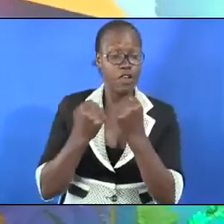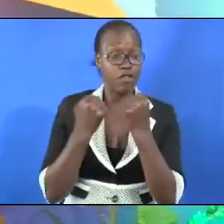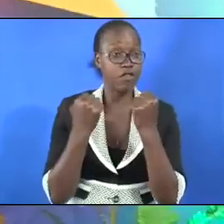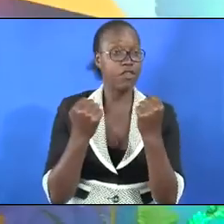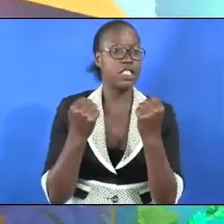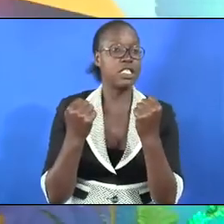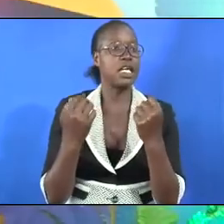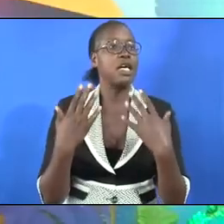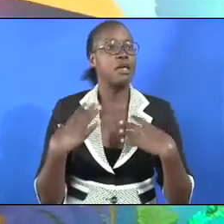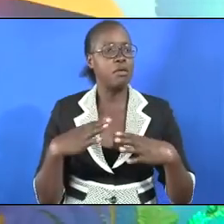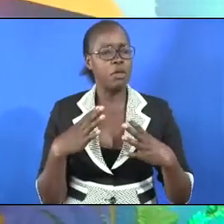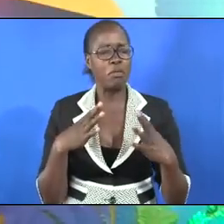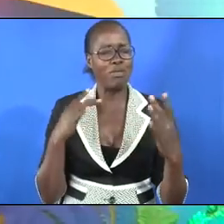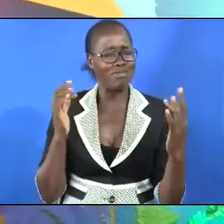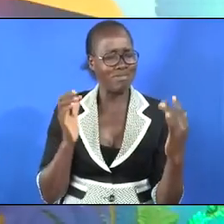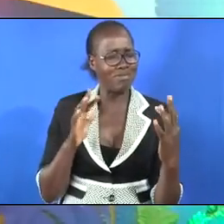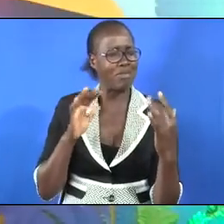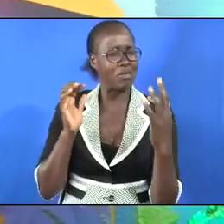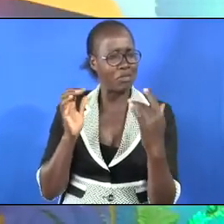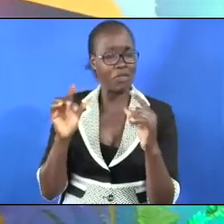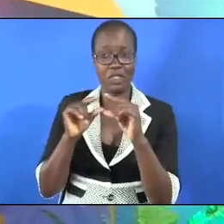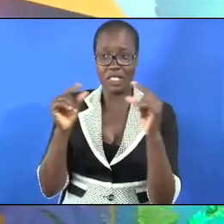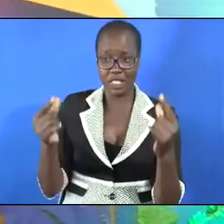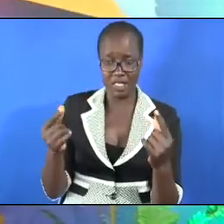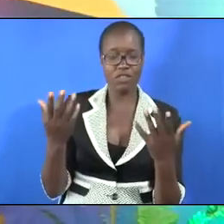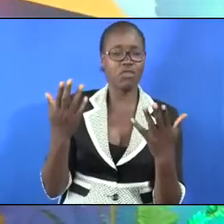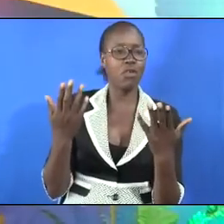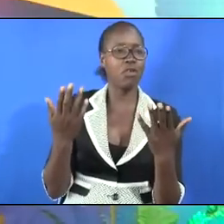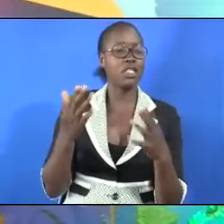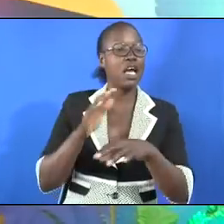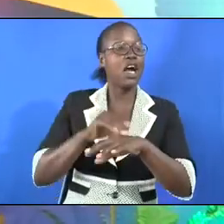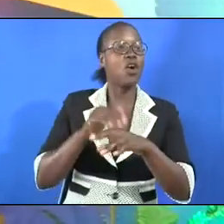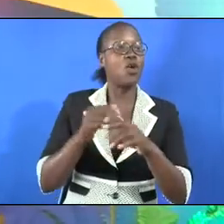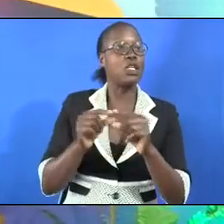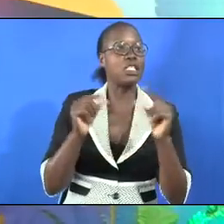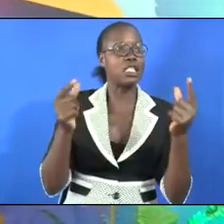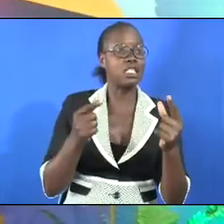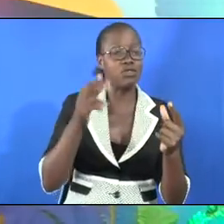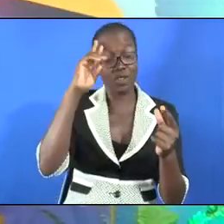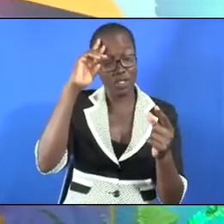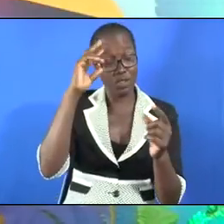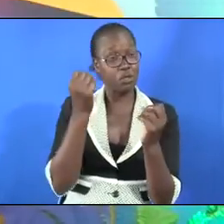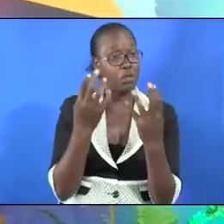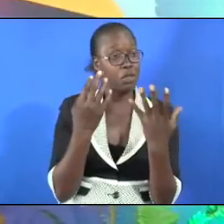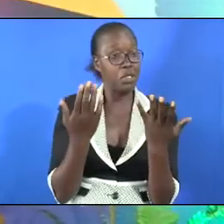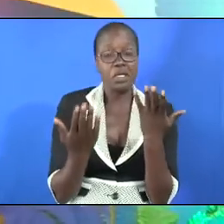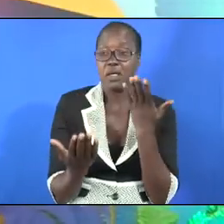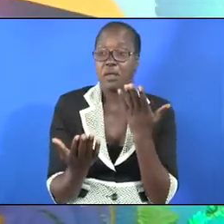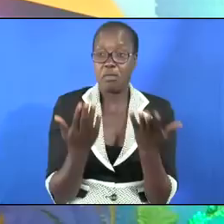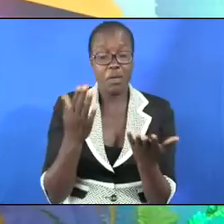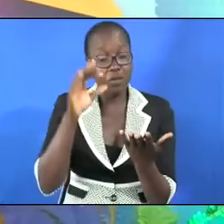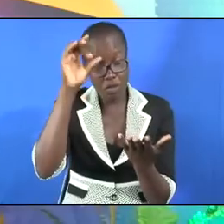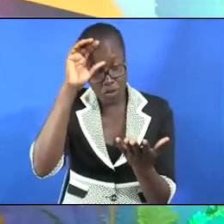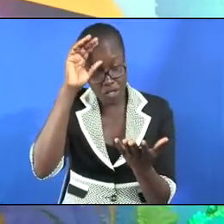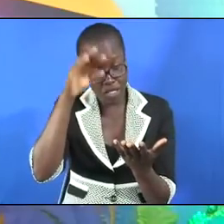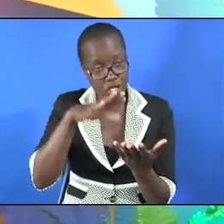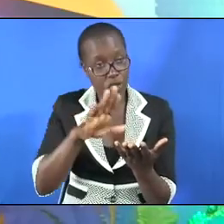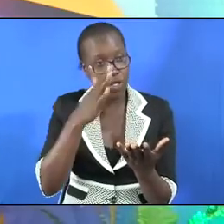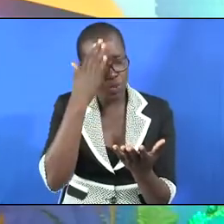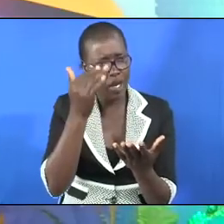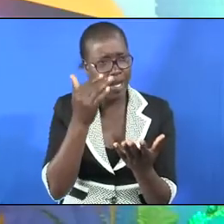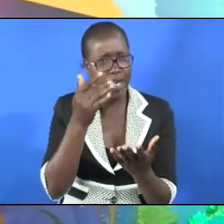People are called great for many reasons. You could be considered to be great on account of your physical